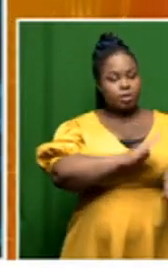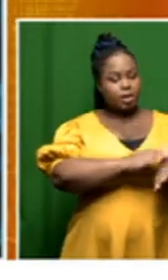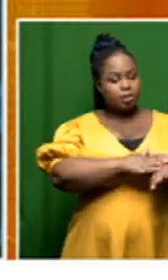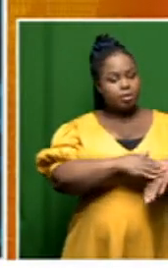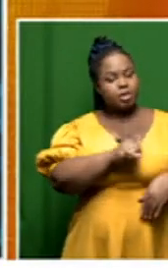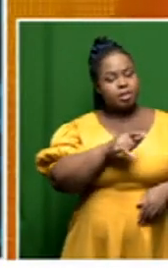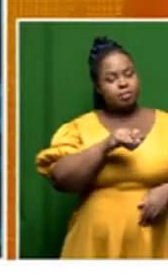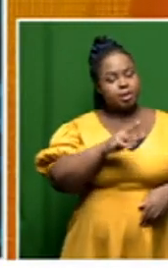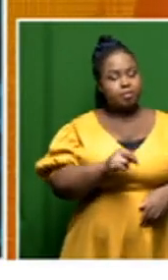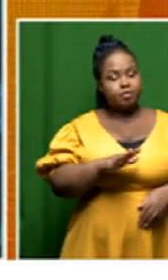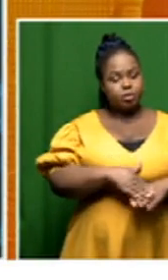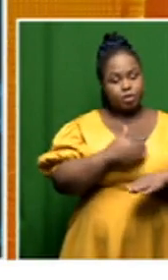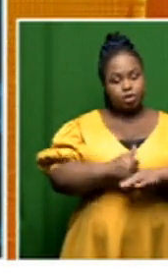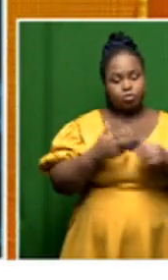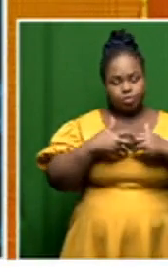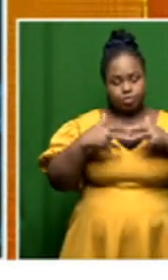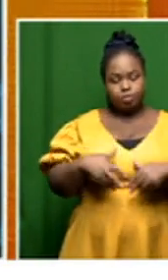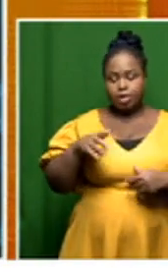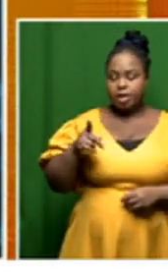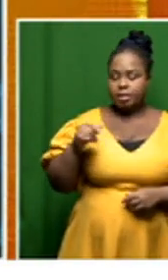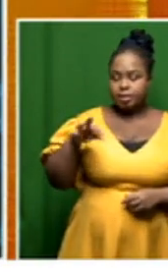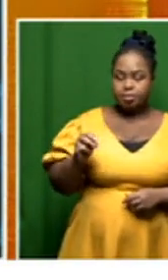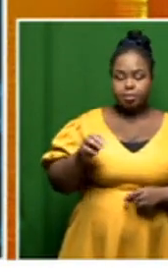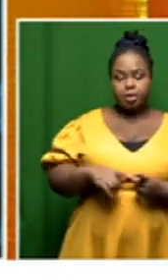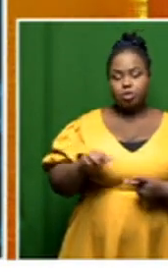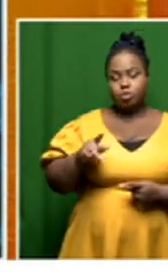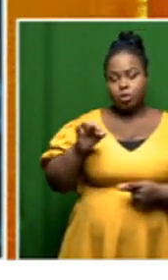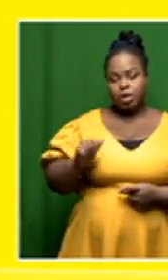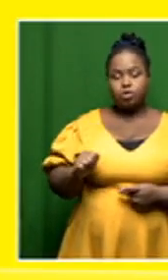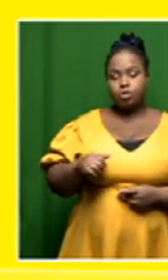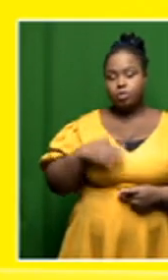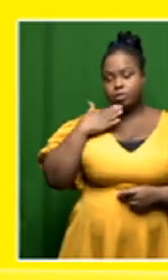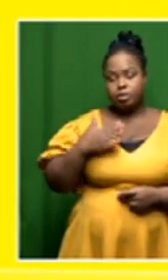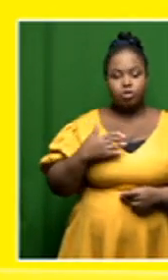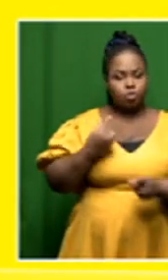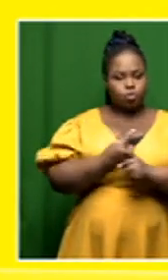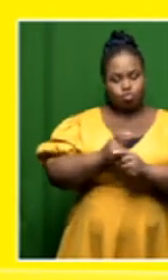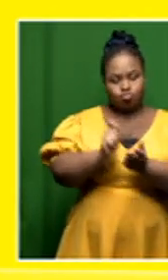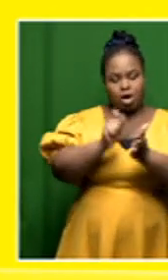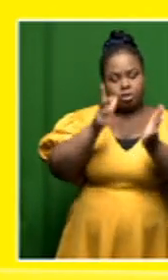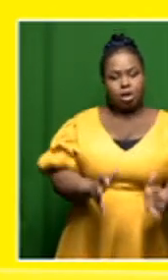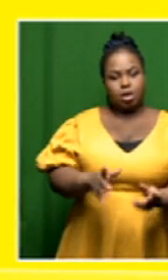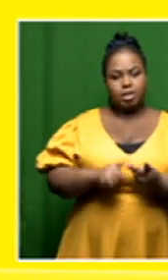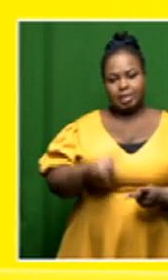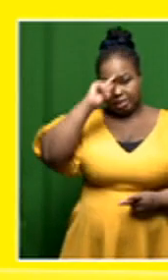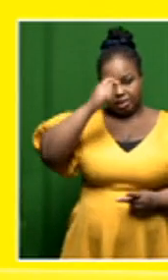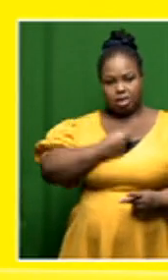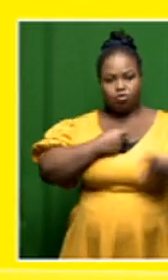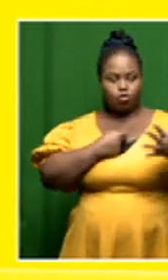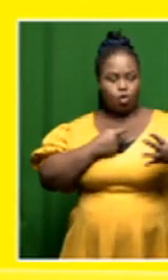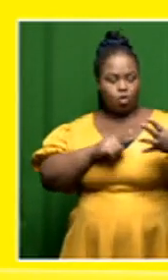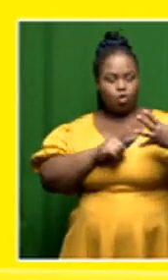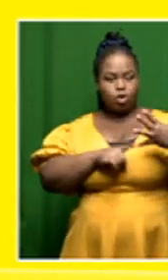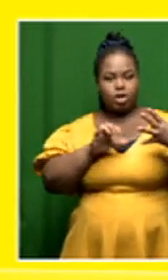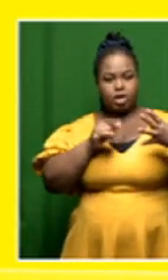foundation uh coordinator uh kasim khan and lukanyo galata uh then author and of course the son of fort galata one